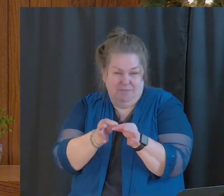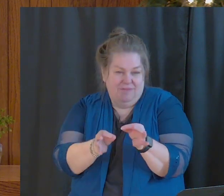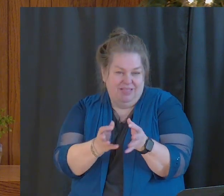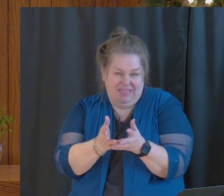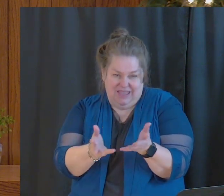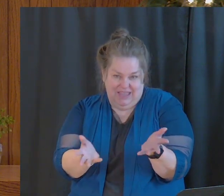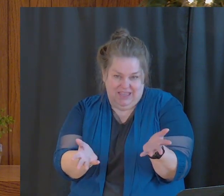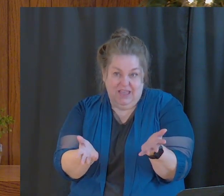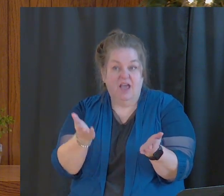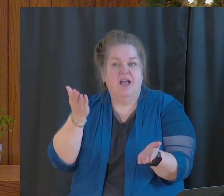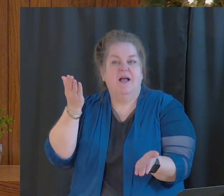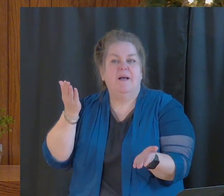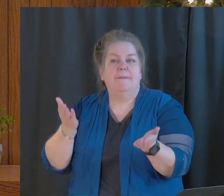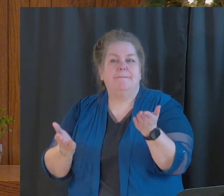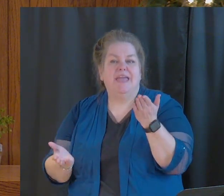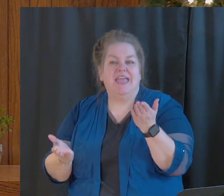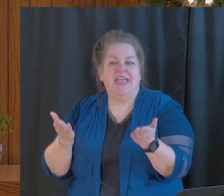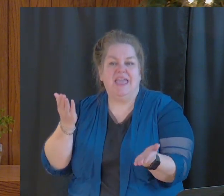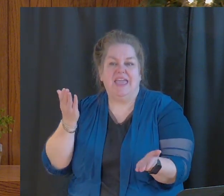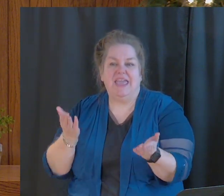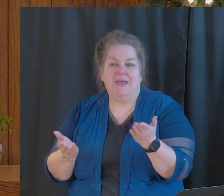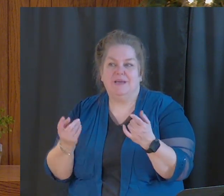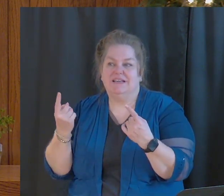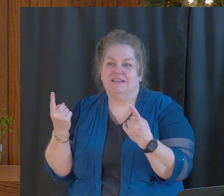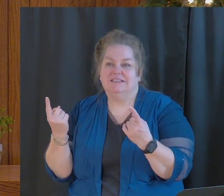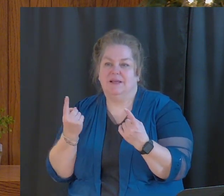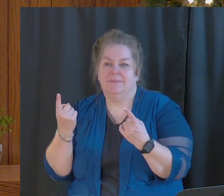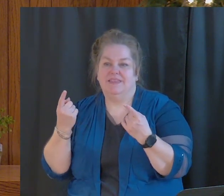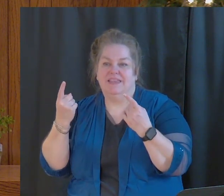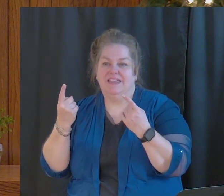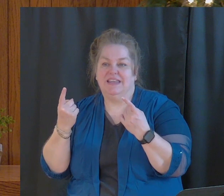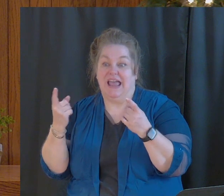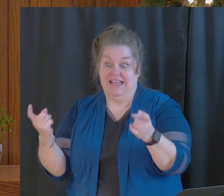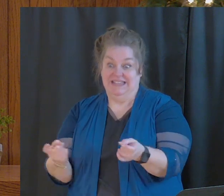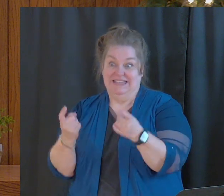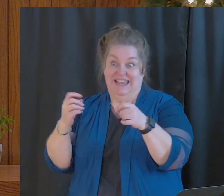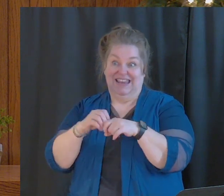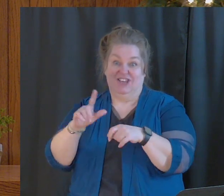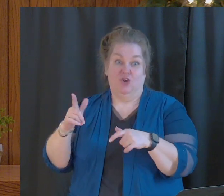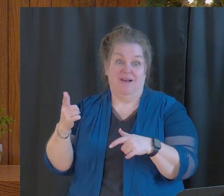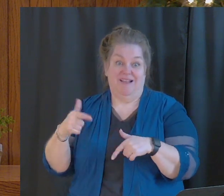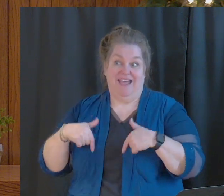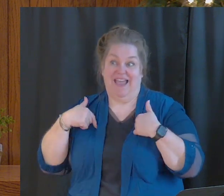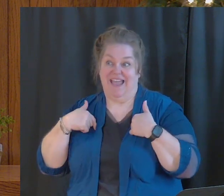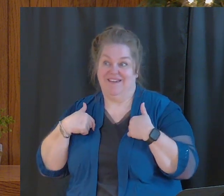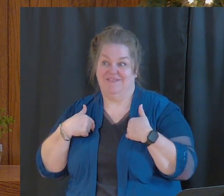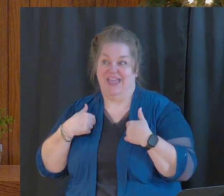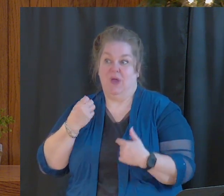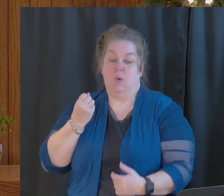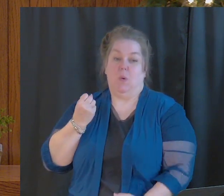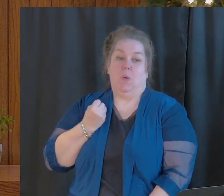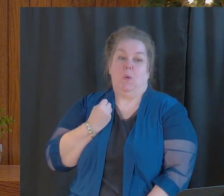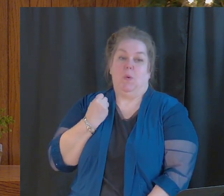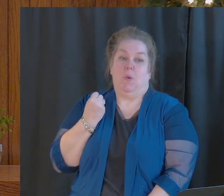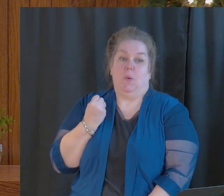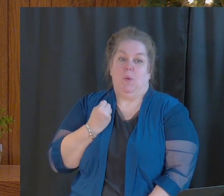maybe it was a deal with something in your own life, a sin that you have kept there far too long